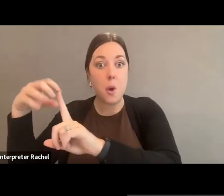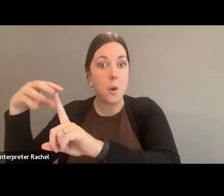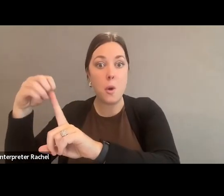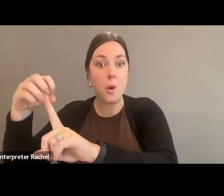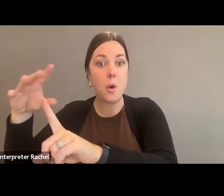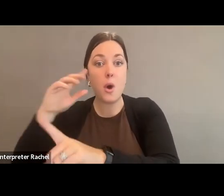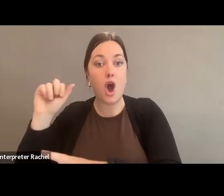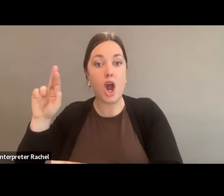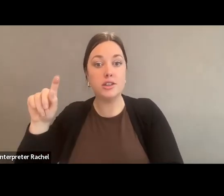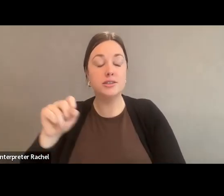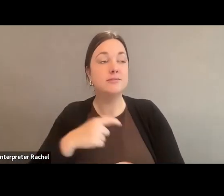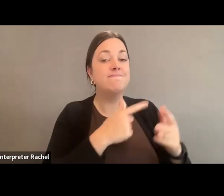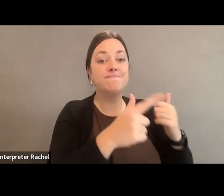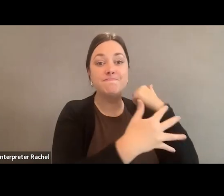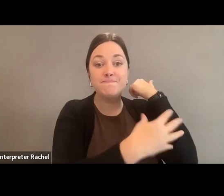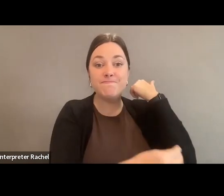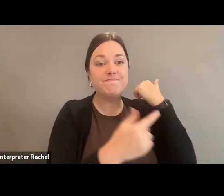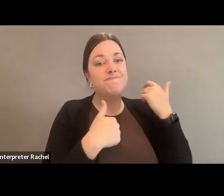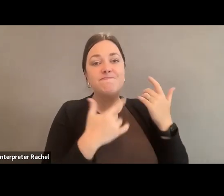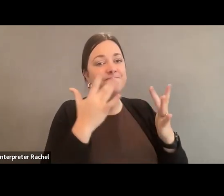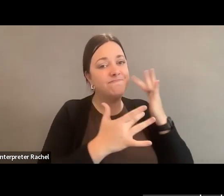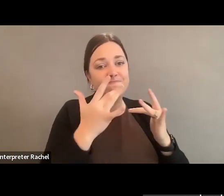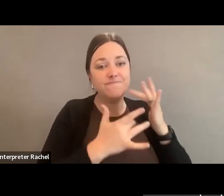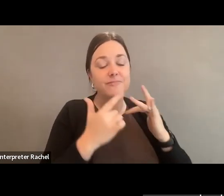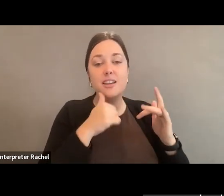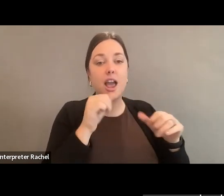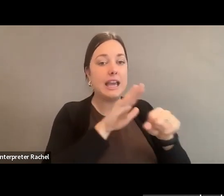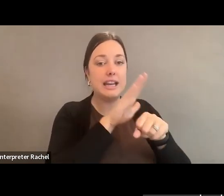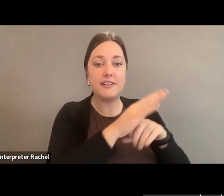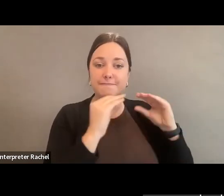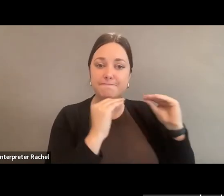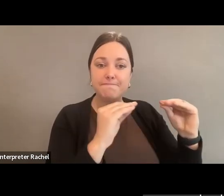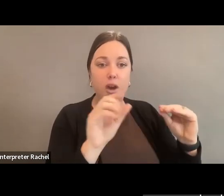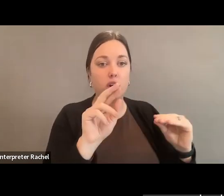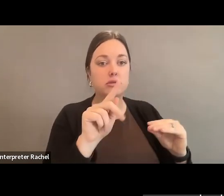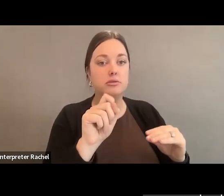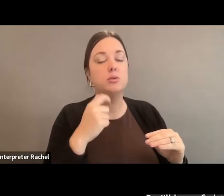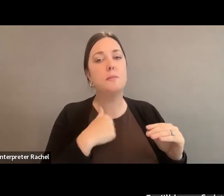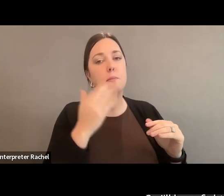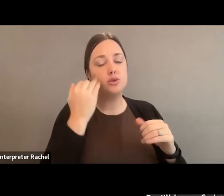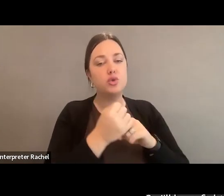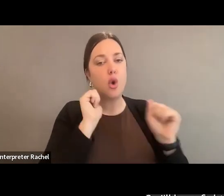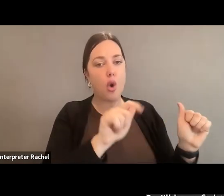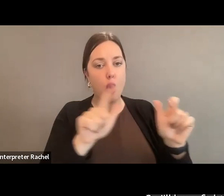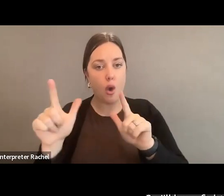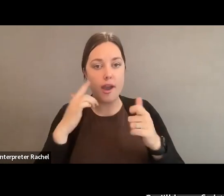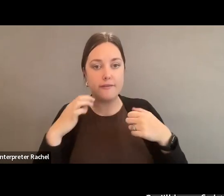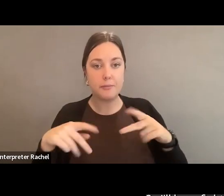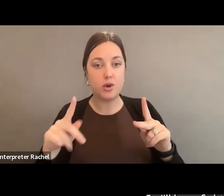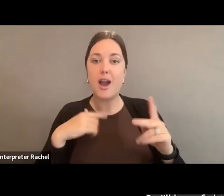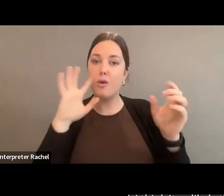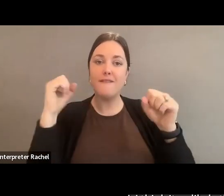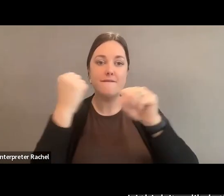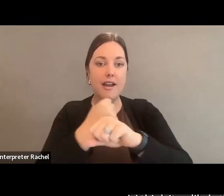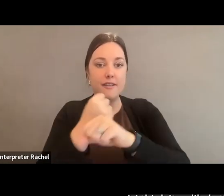exposed to the arts, but there's a gap, and we need to fill that gap and make sure everyone has that opportunity. So I'll keep fighting for the bill in the